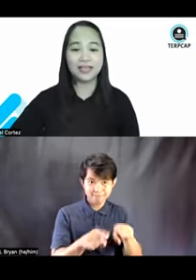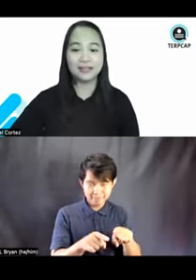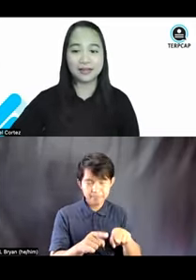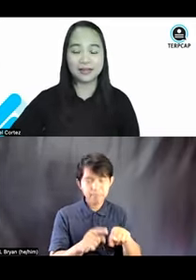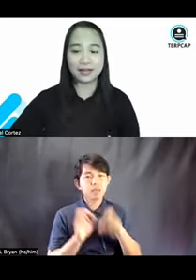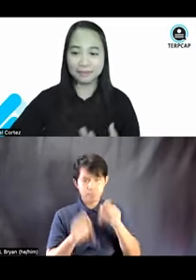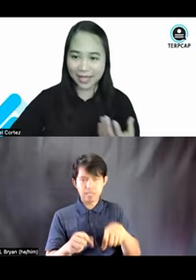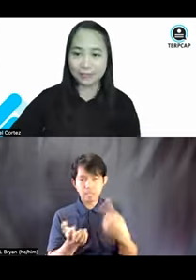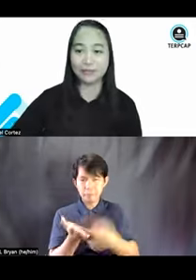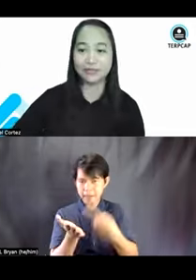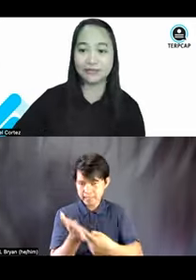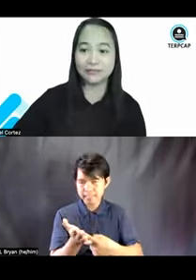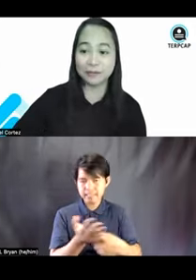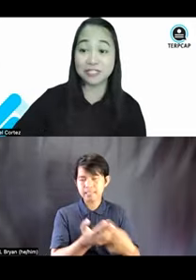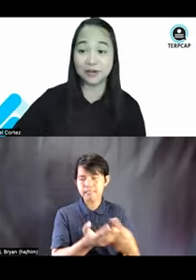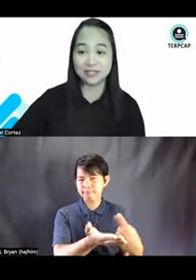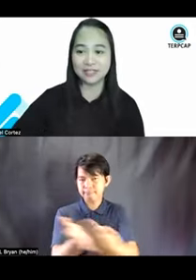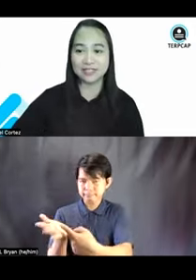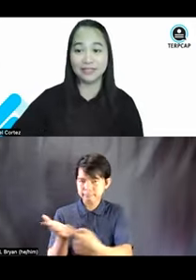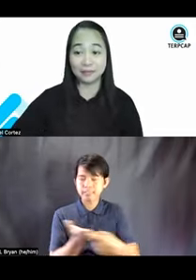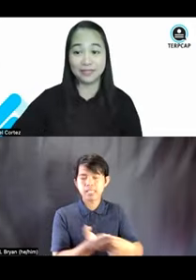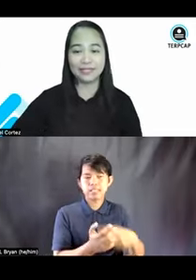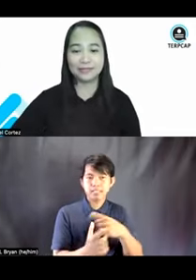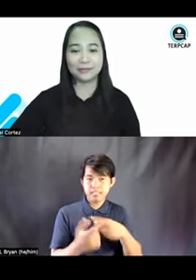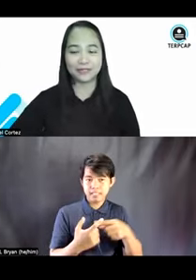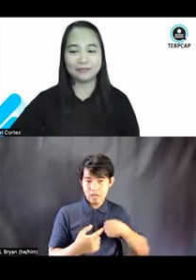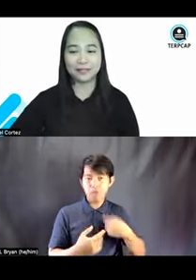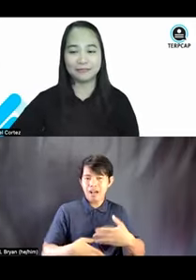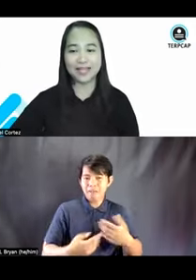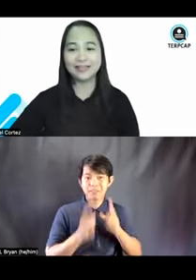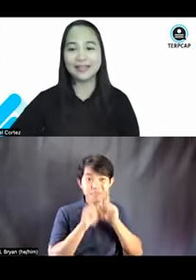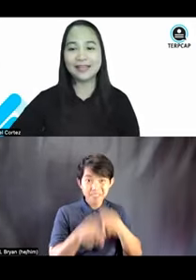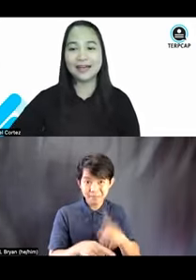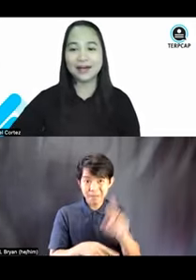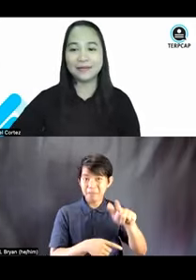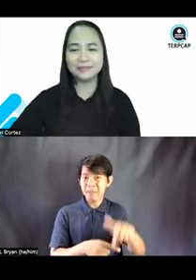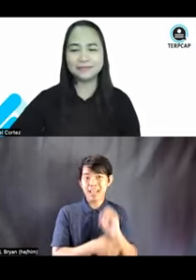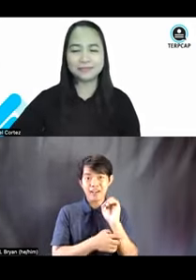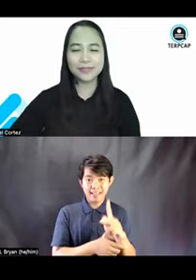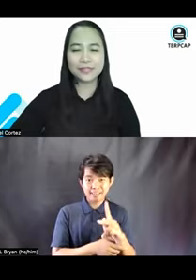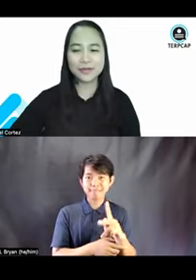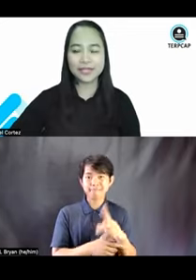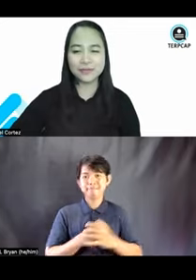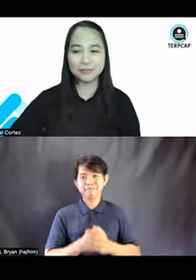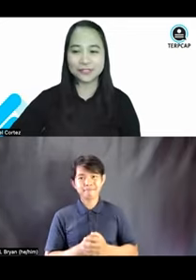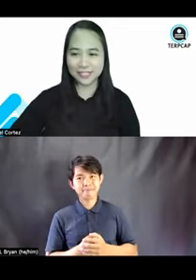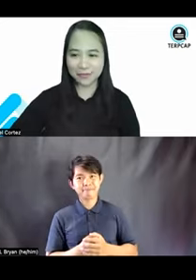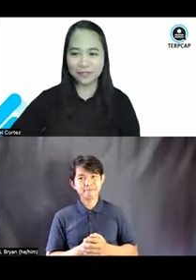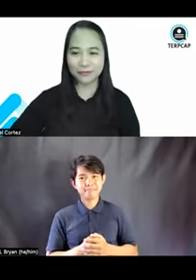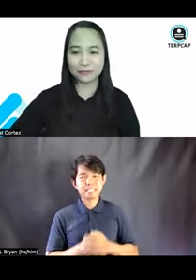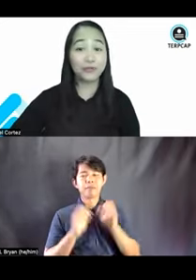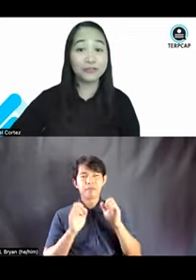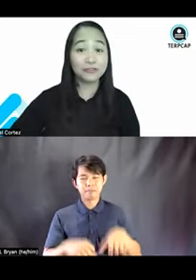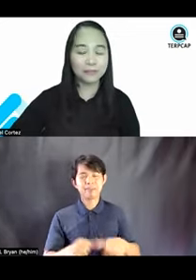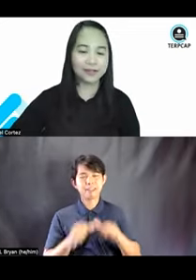And I'd be happy to give my responses a little bit later on. All right? So, I guess we can proceed